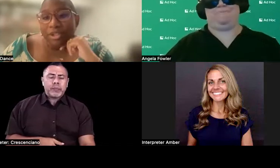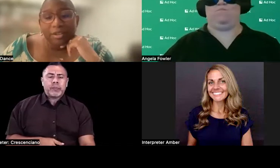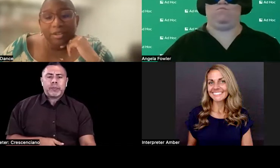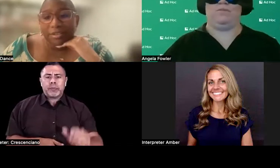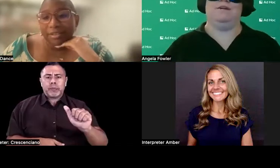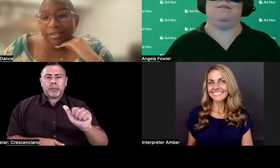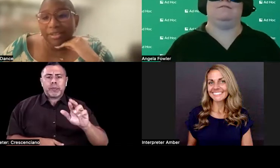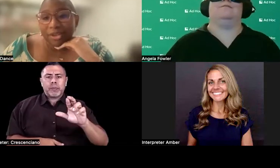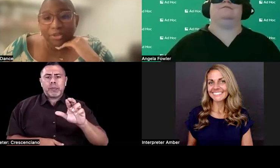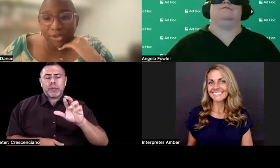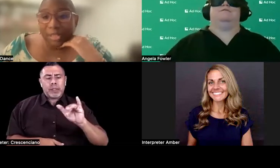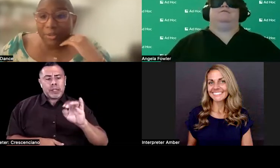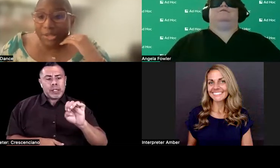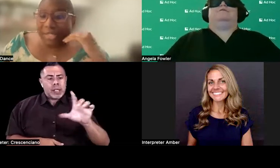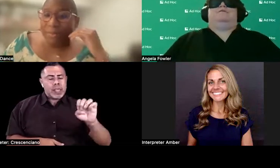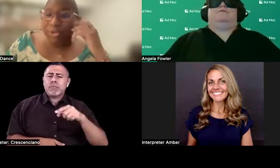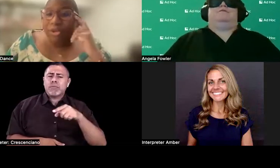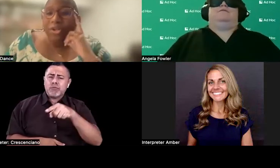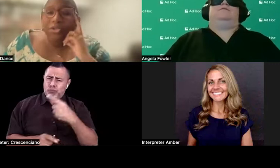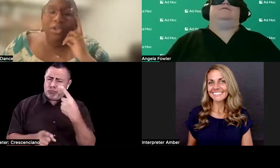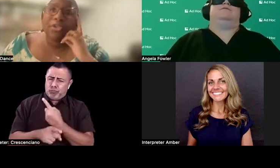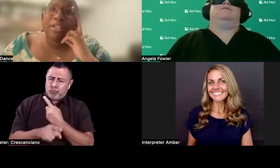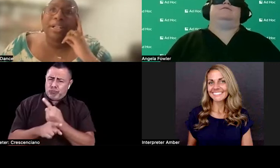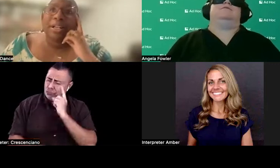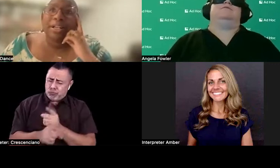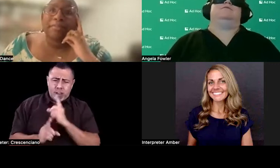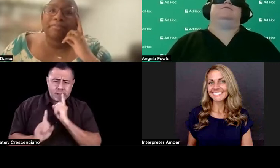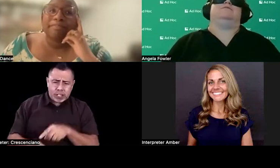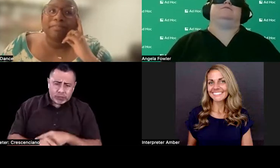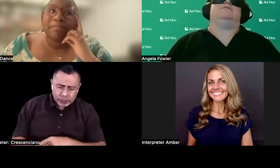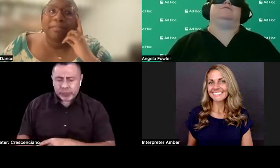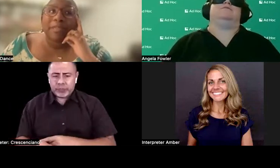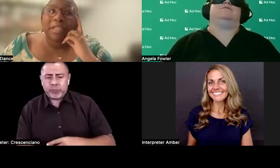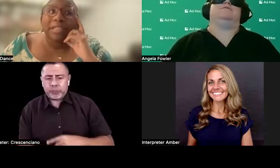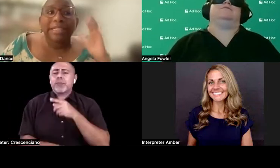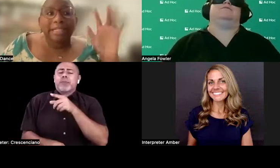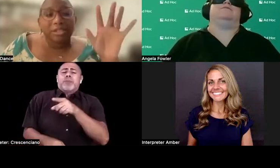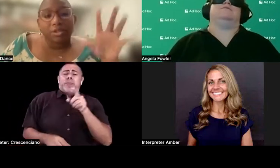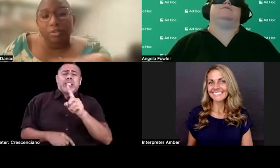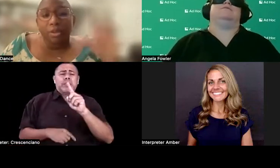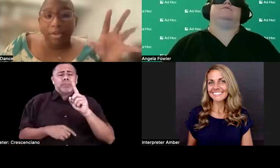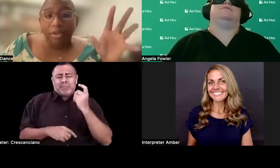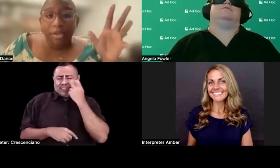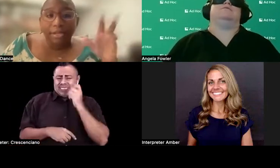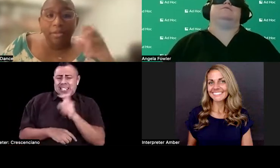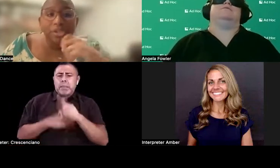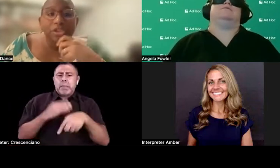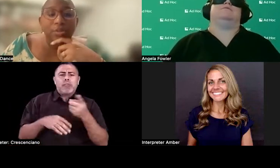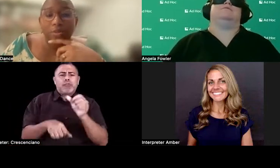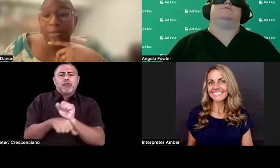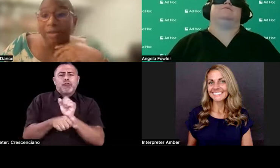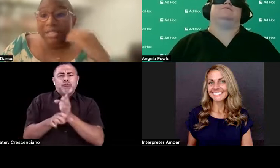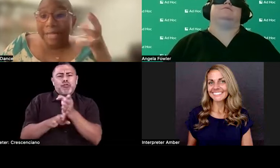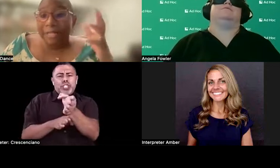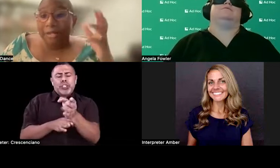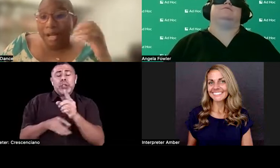on, you know, your experience, but you're also leaning into one of our next questions,